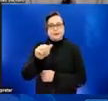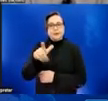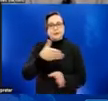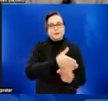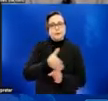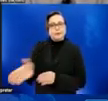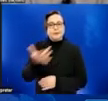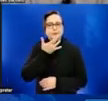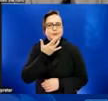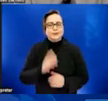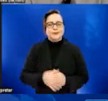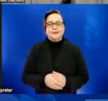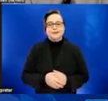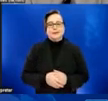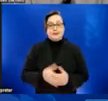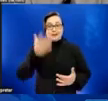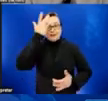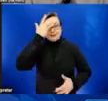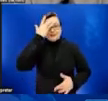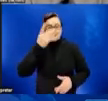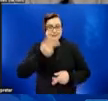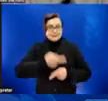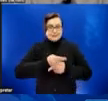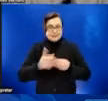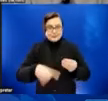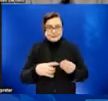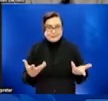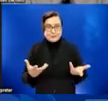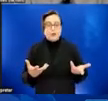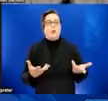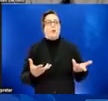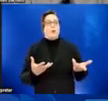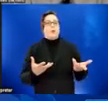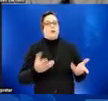about the conditions in which it gets to propagate. And that's what's happened.